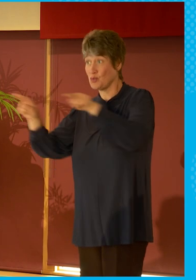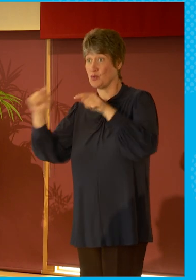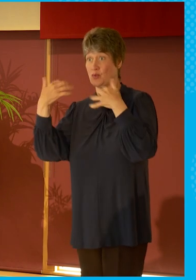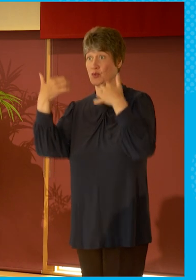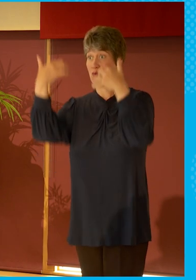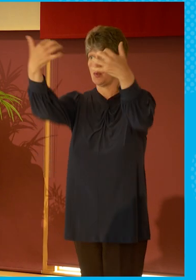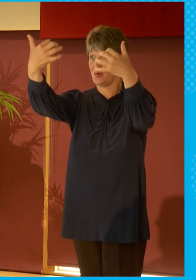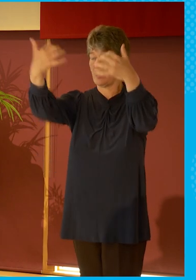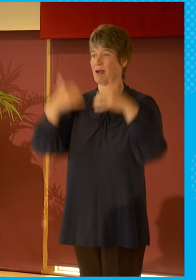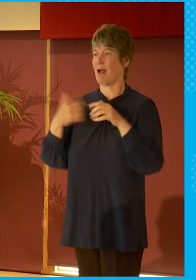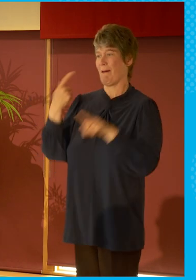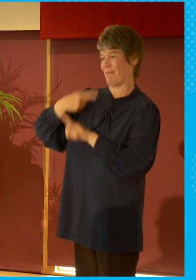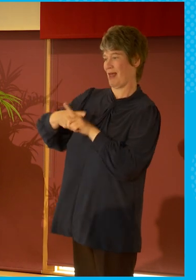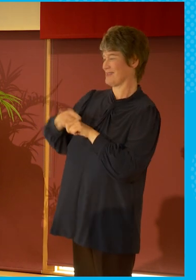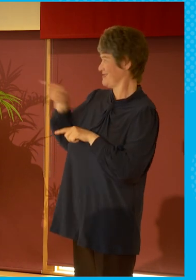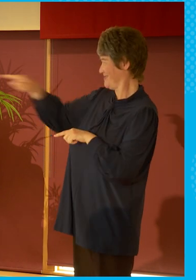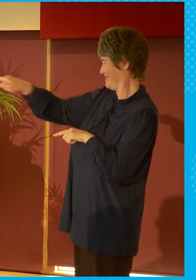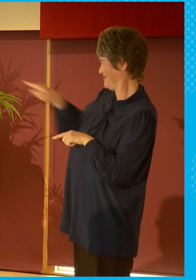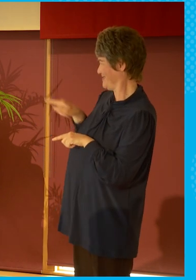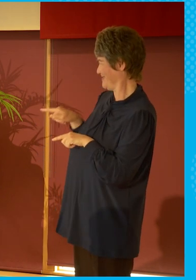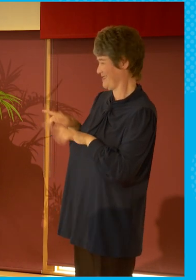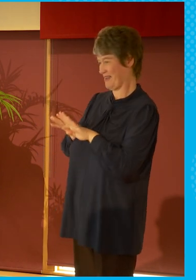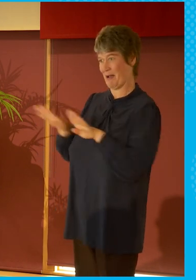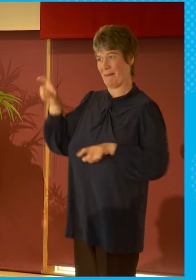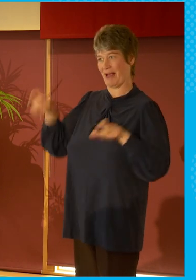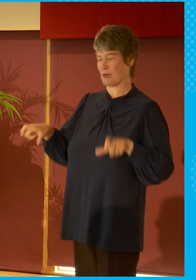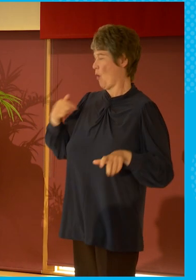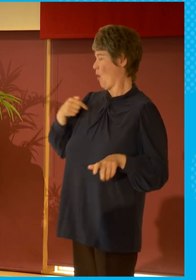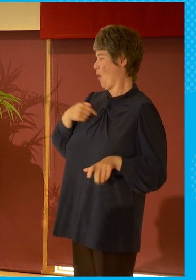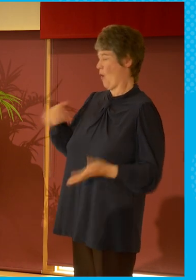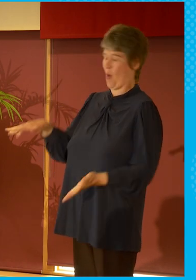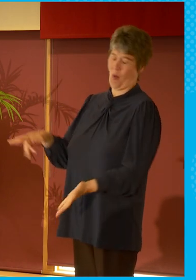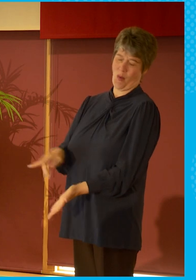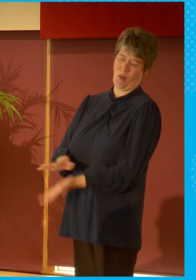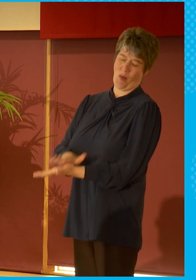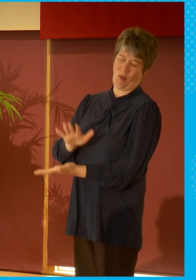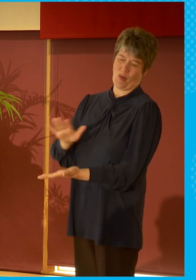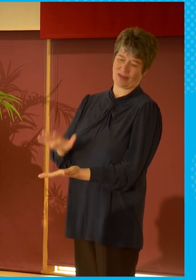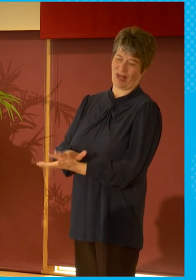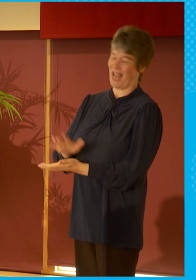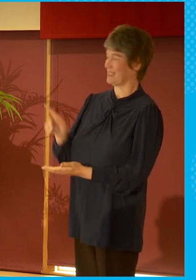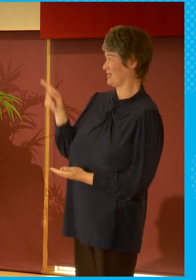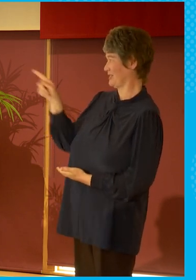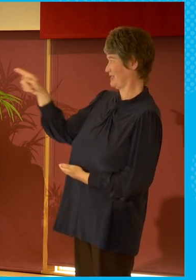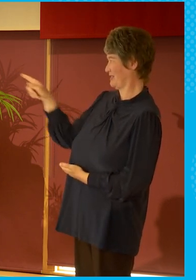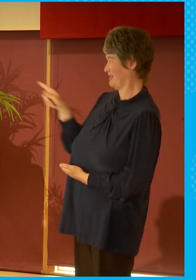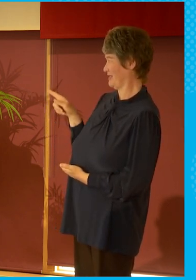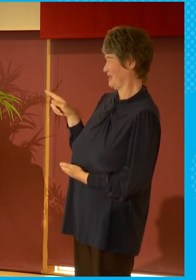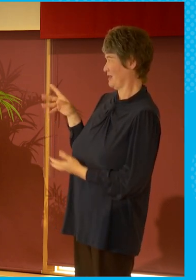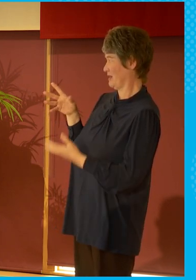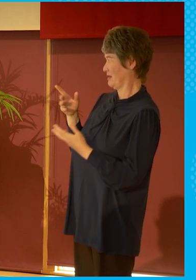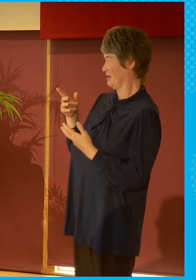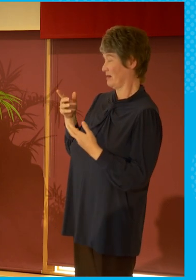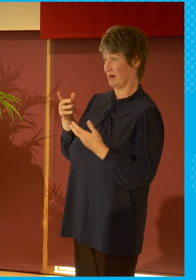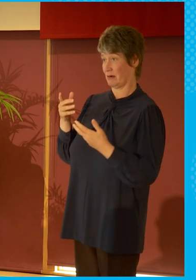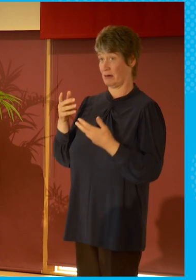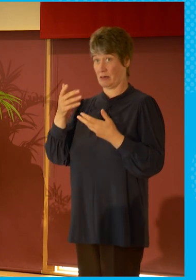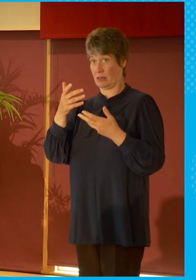floor as well with our excellent panellists and I am absolutely delighted with the help of the